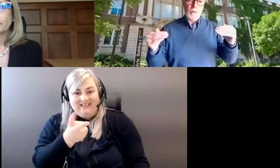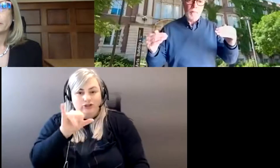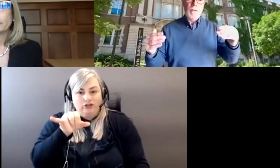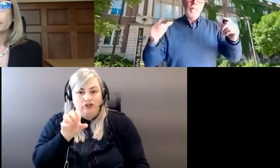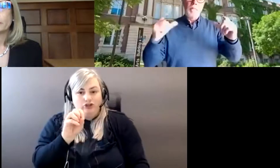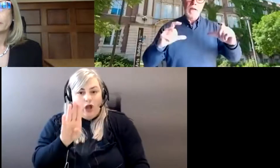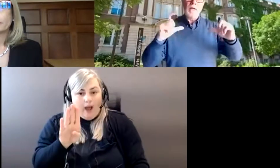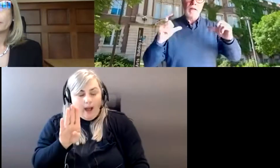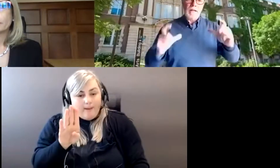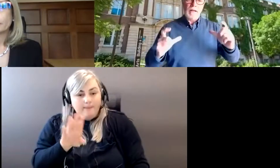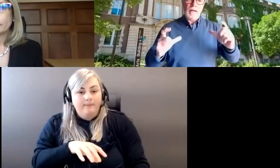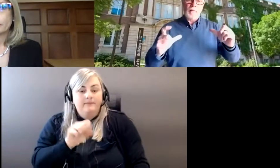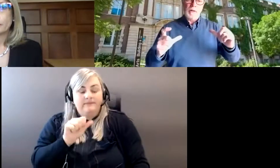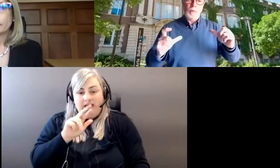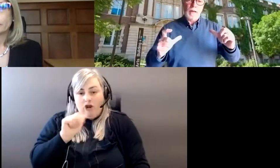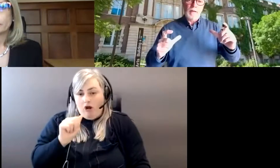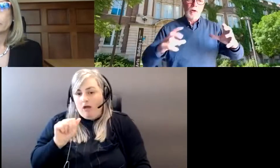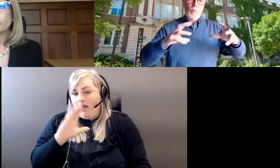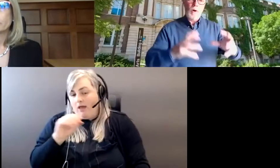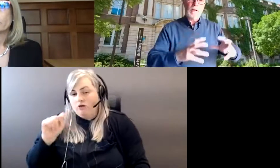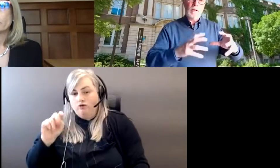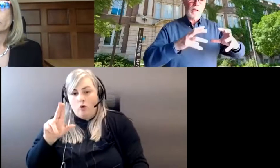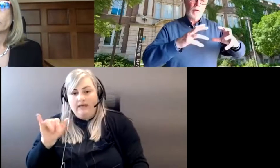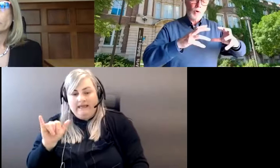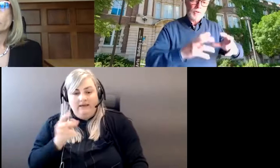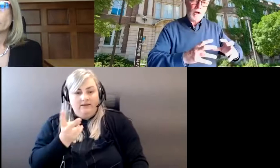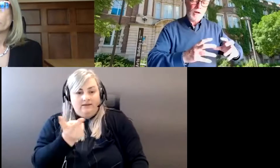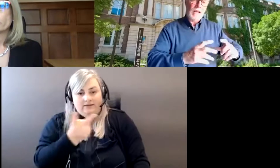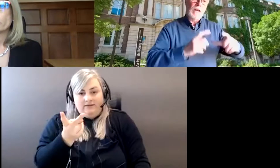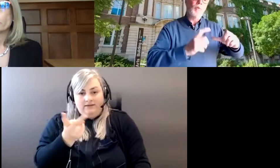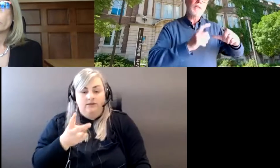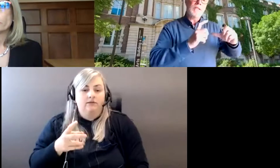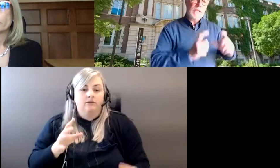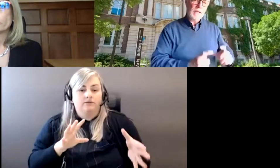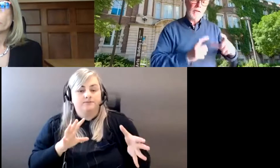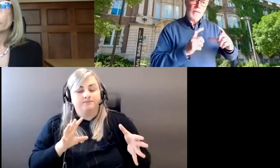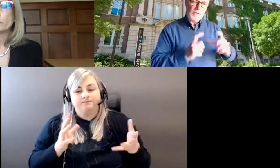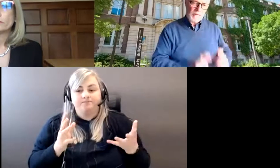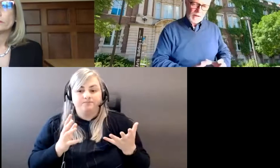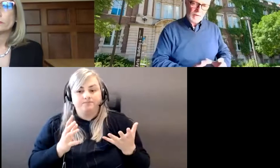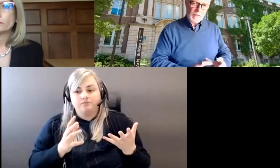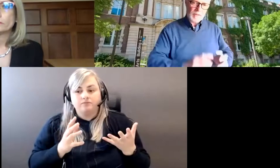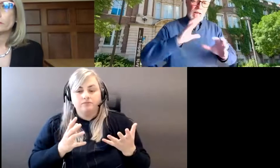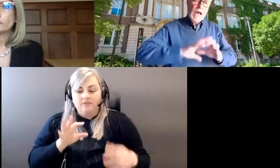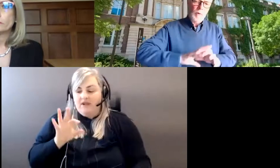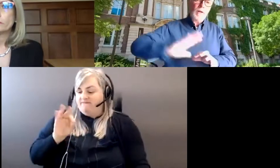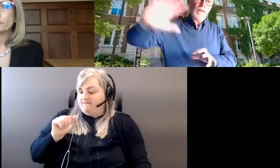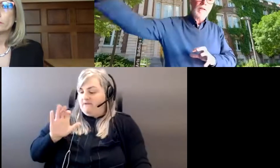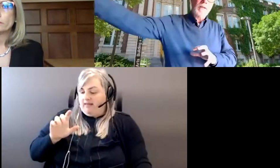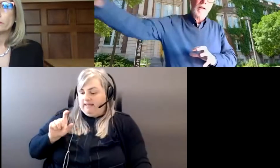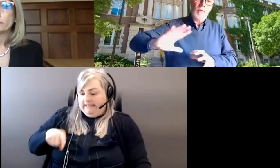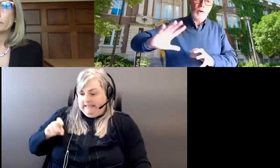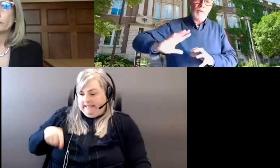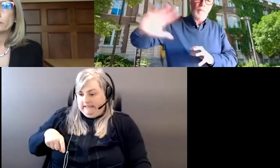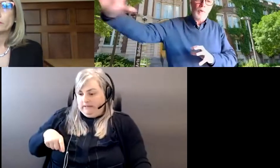to be the link between what goes on and what is needed in the faculties and what gets